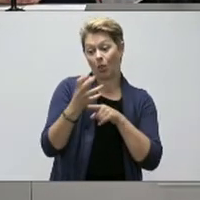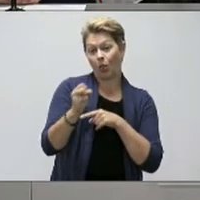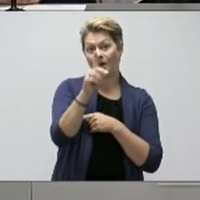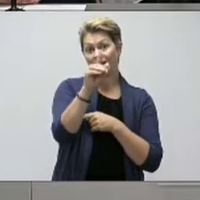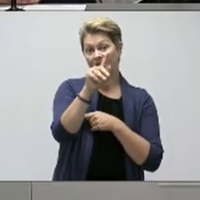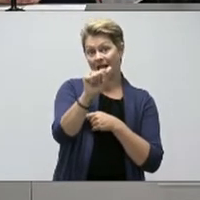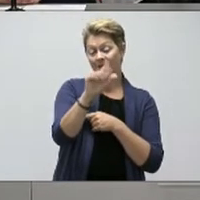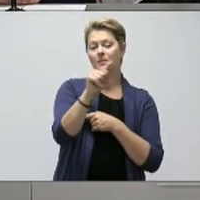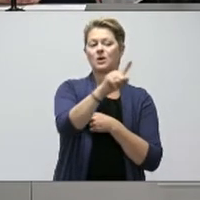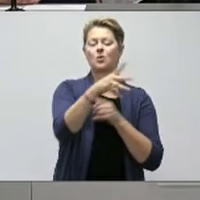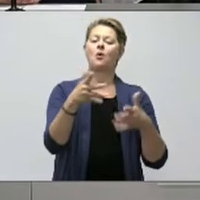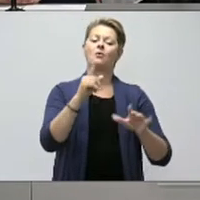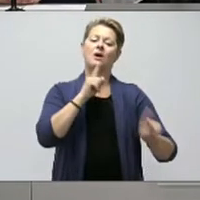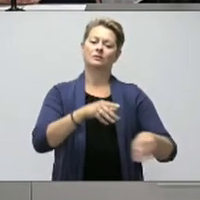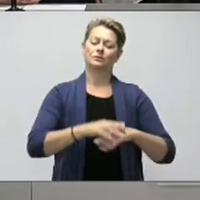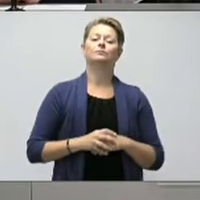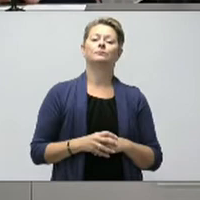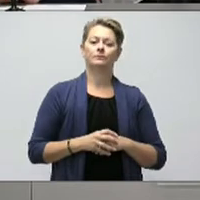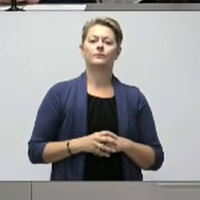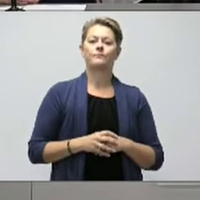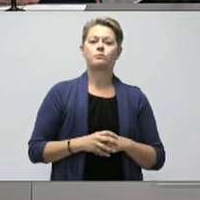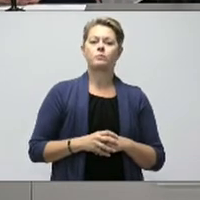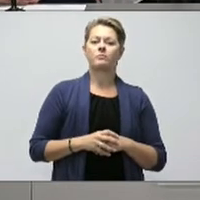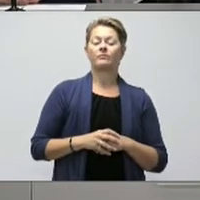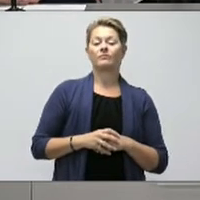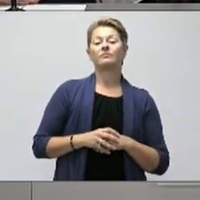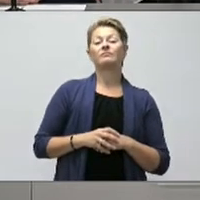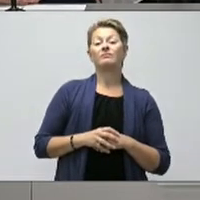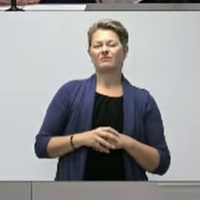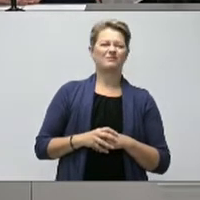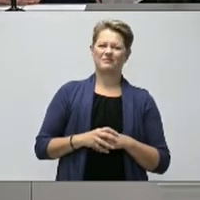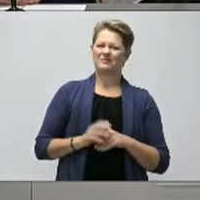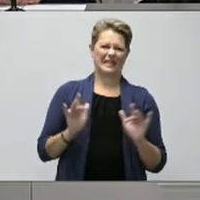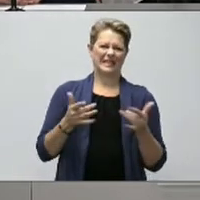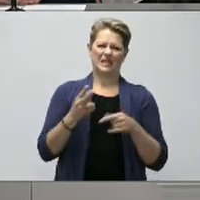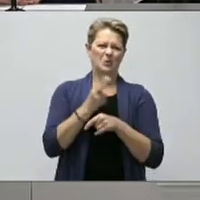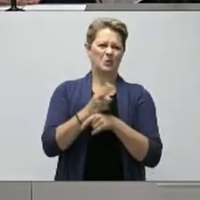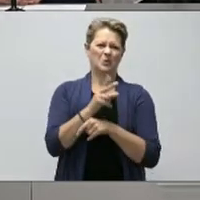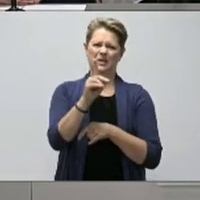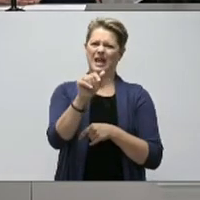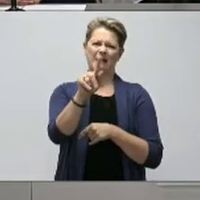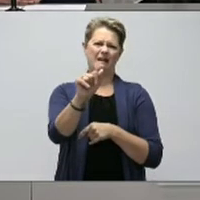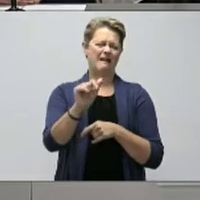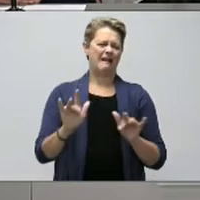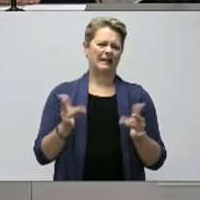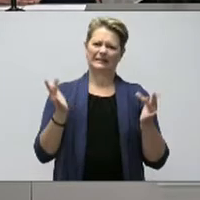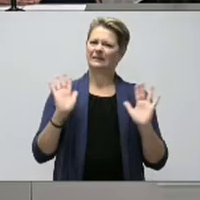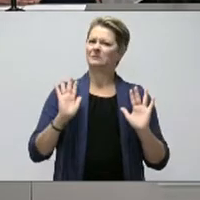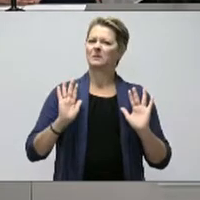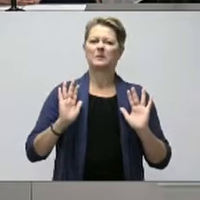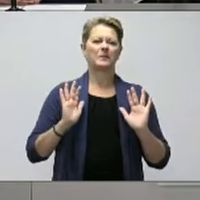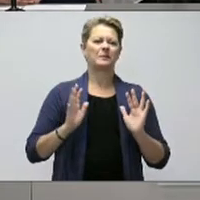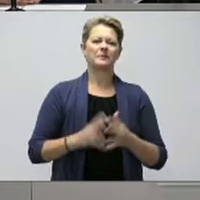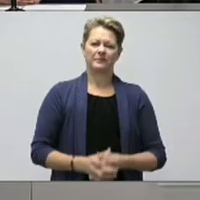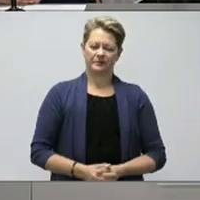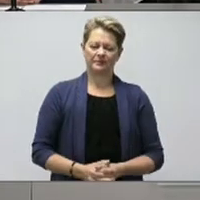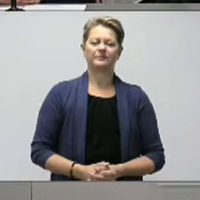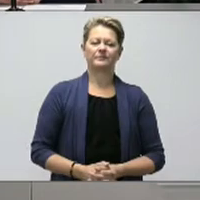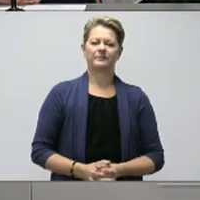and I think you've already answered that. Yeah, it's very light use on data. Okay, thank you.